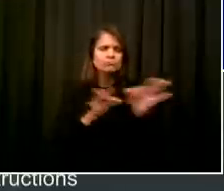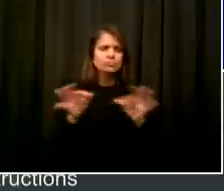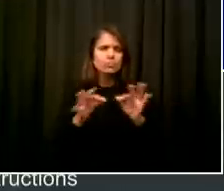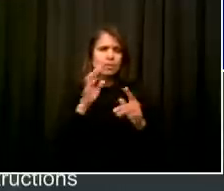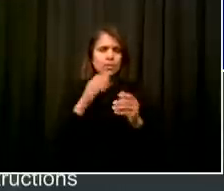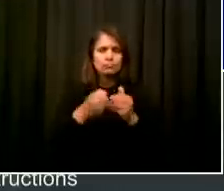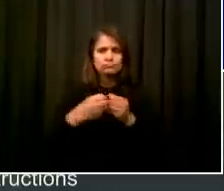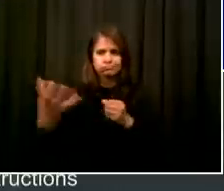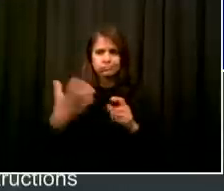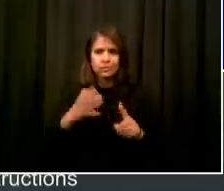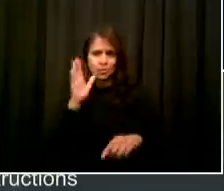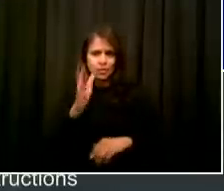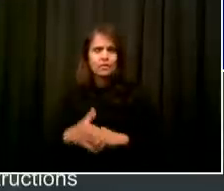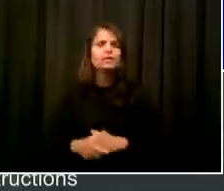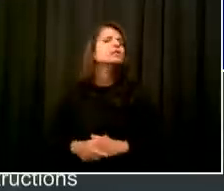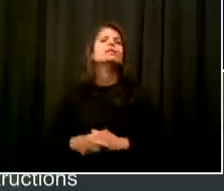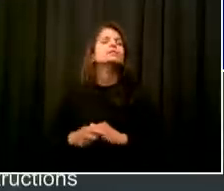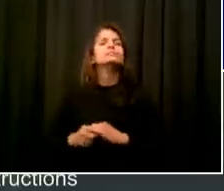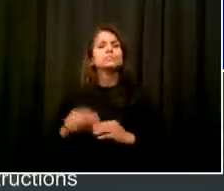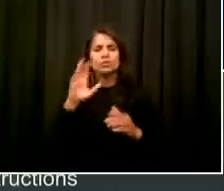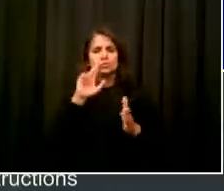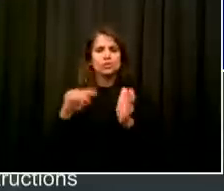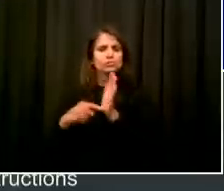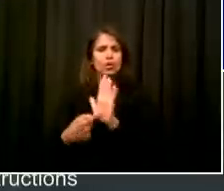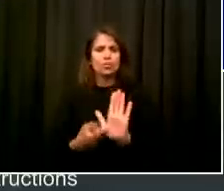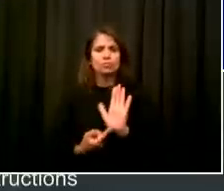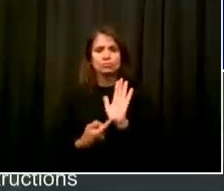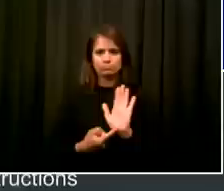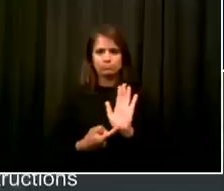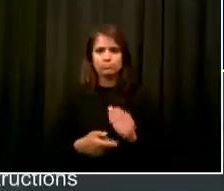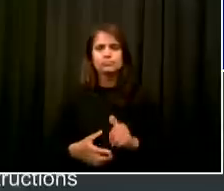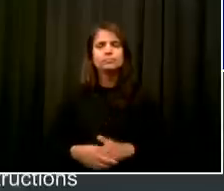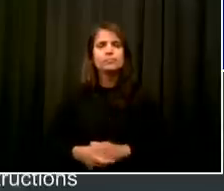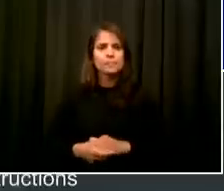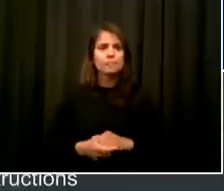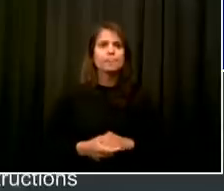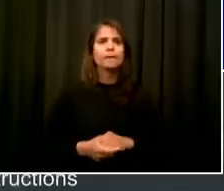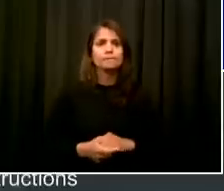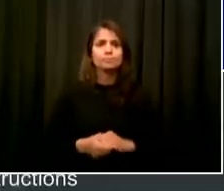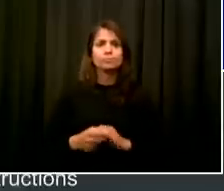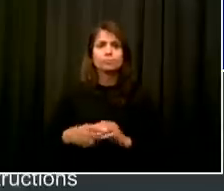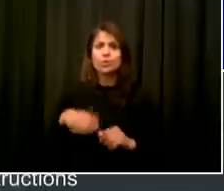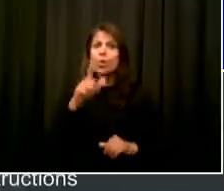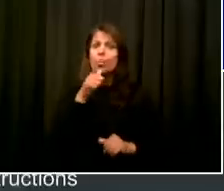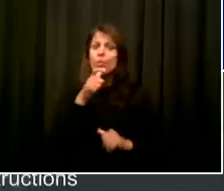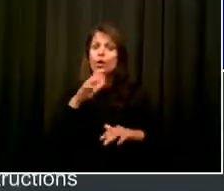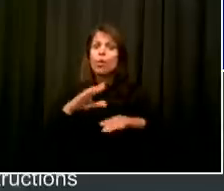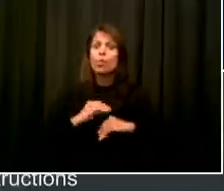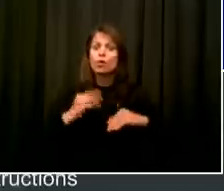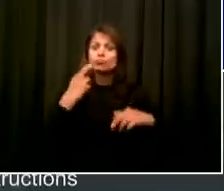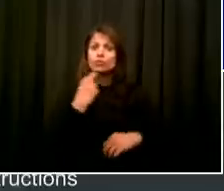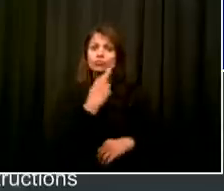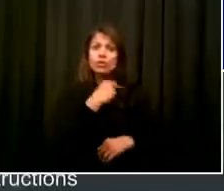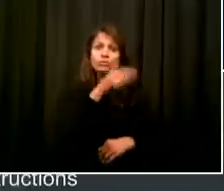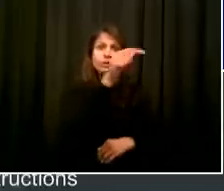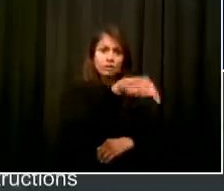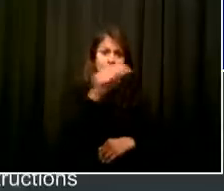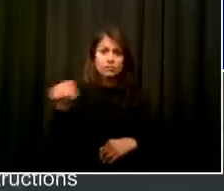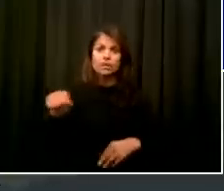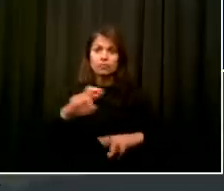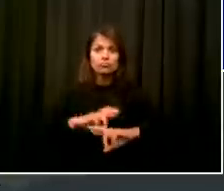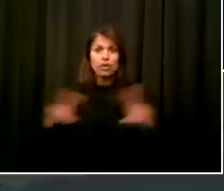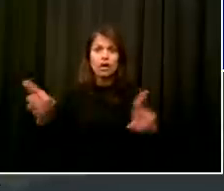So tomorrow, as the mayor mentioned, we will put an application online. As he said, he has pushed us. It is going to be a quick and easy application. We will be asking you